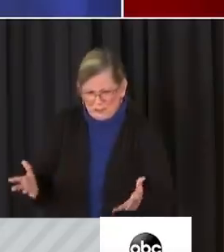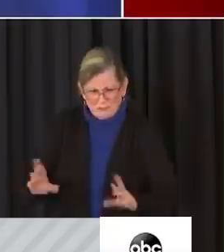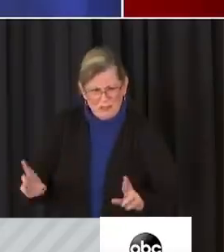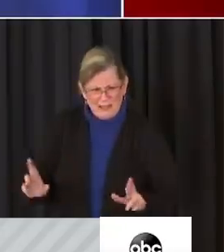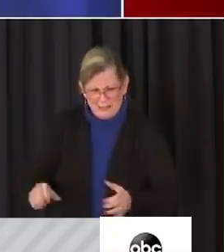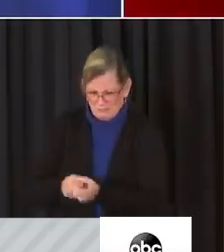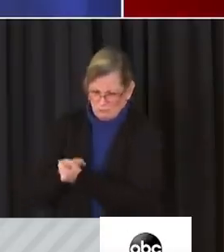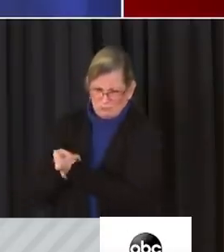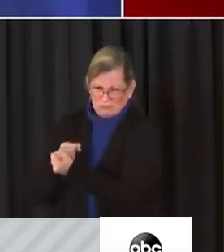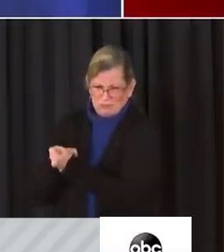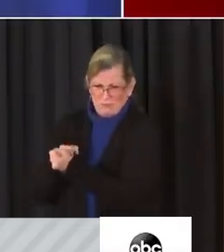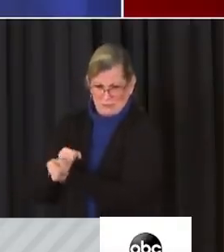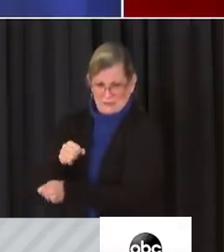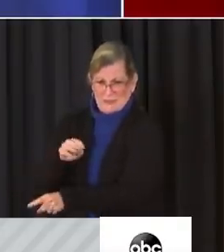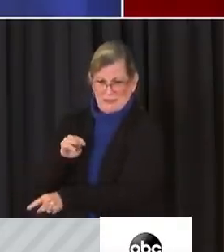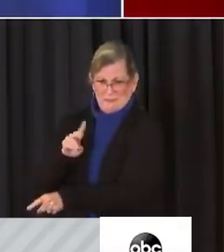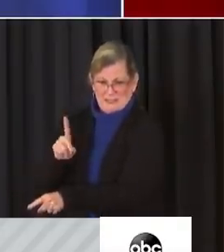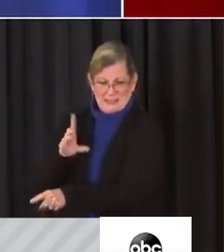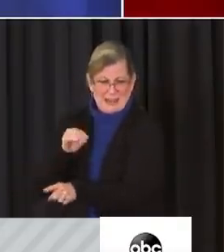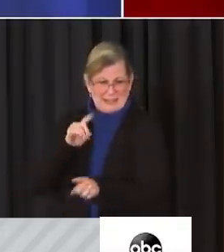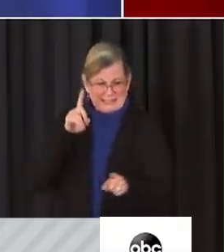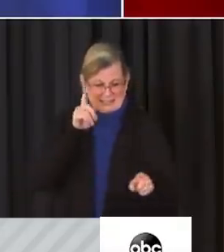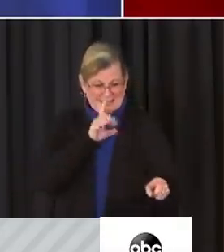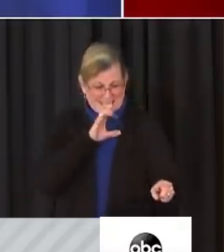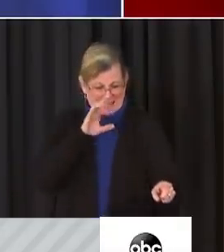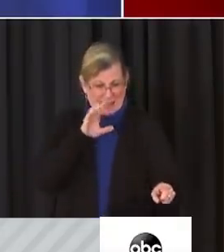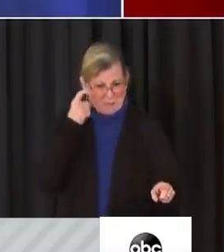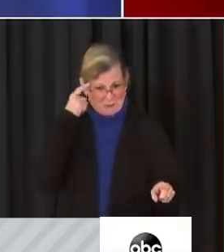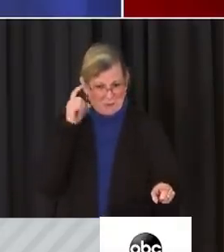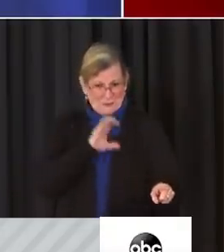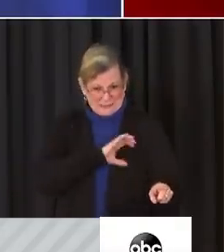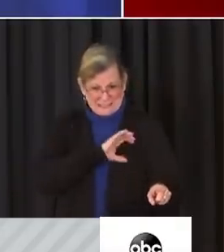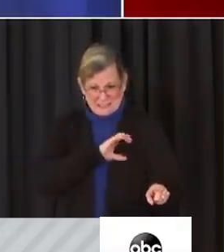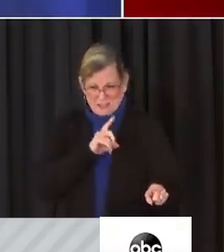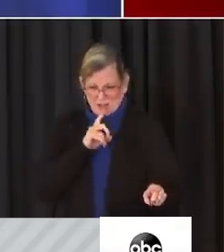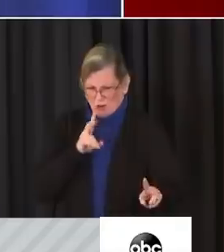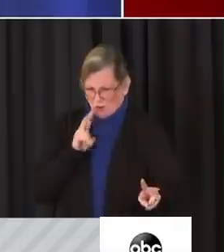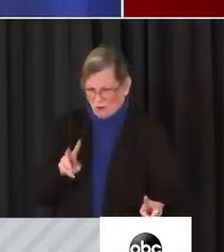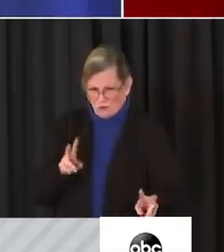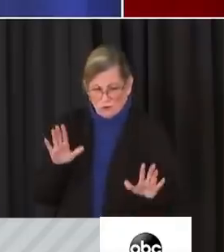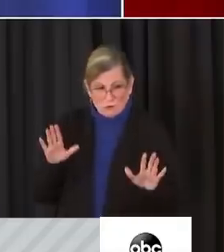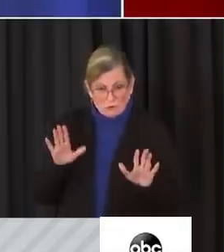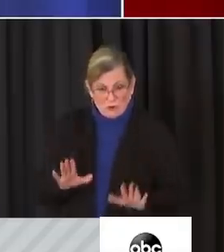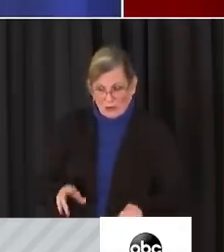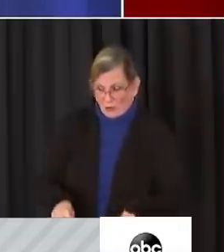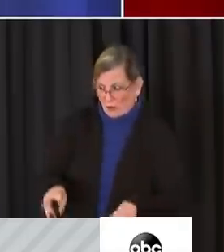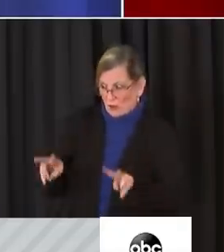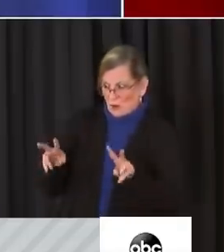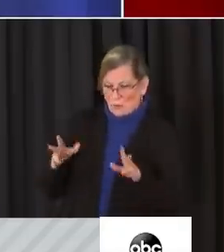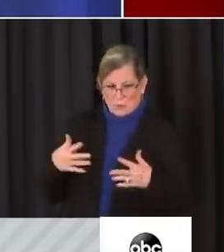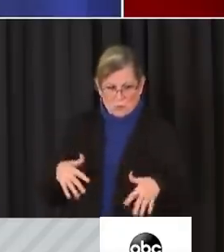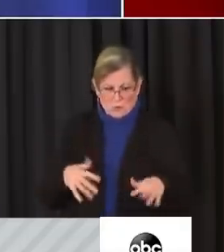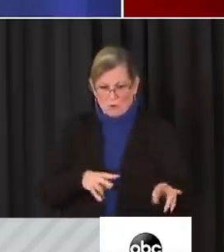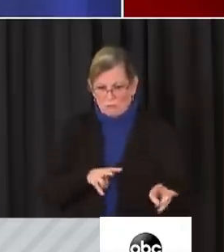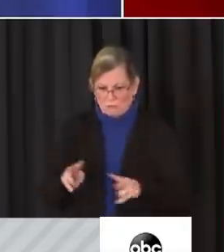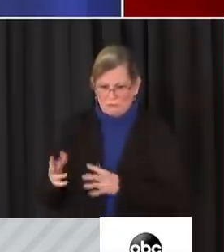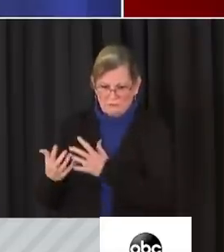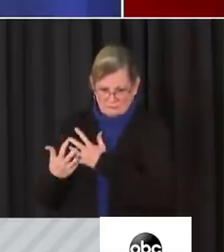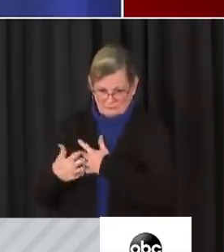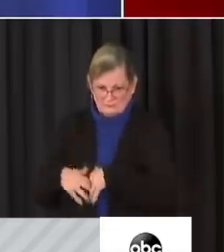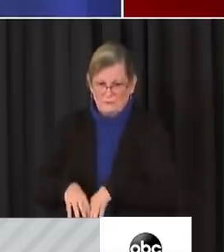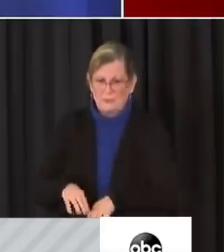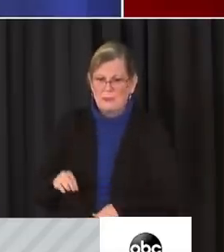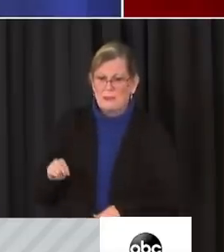support of Metro PD and the Capitol Police and responded and truly saw some incredibly heroic things from the Metro